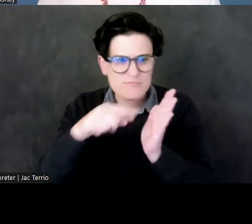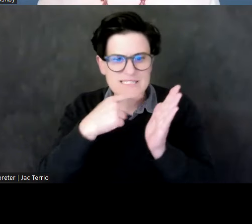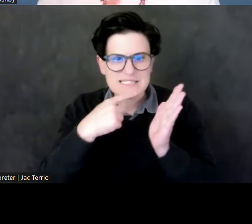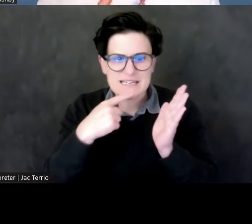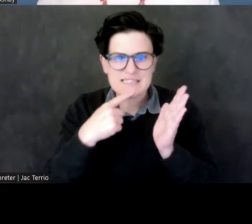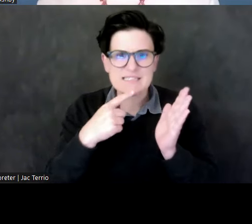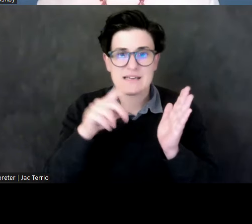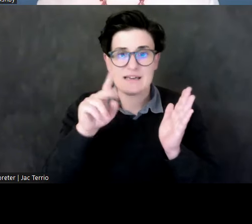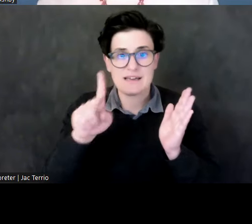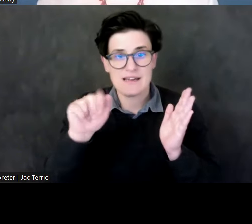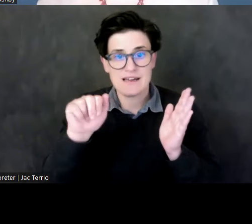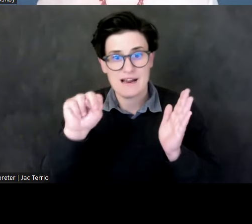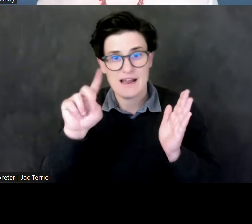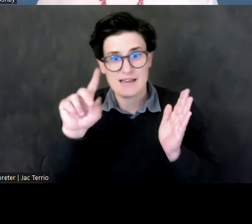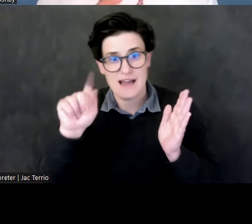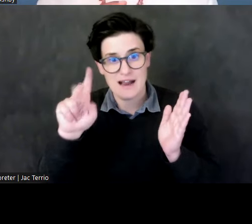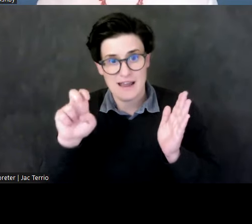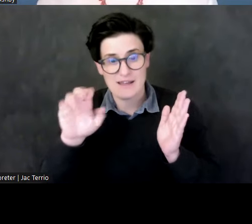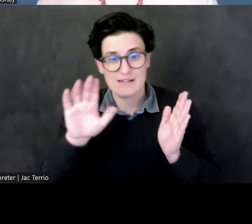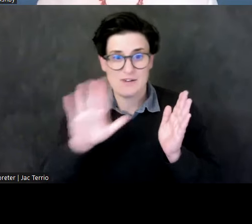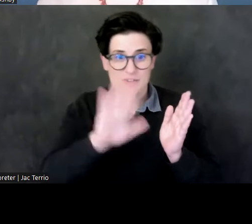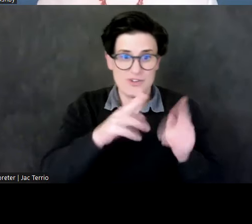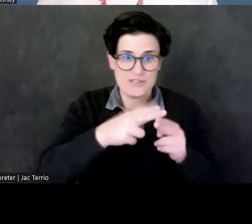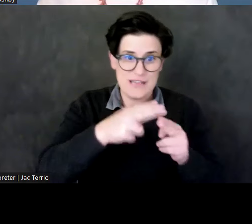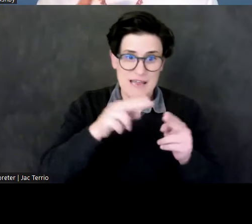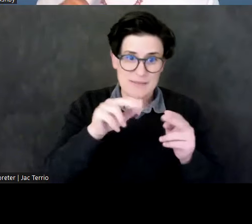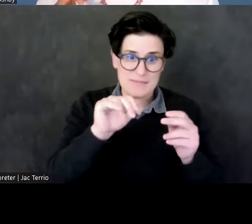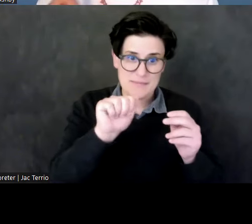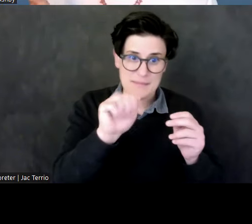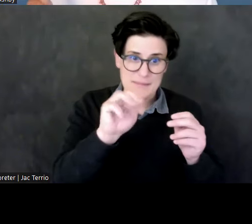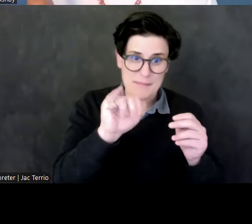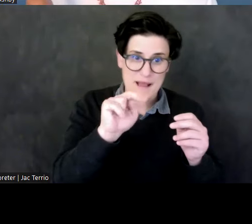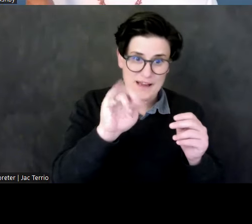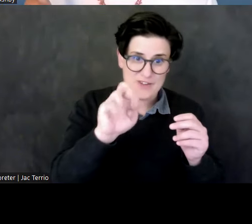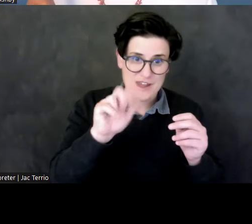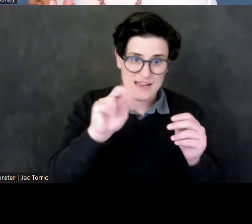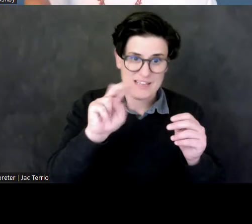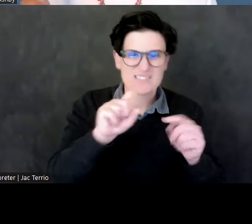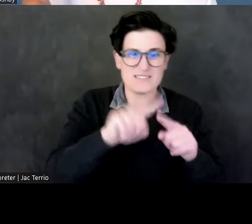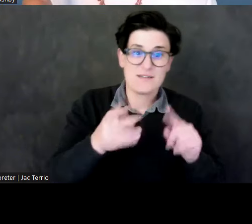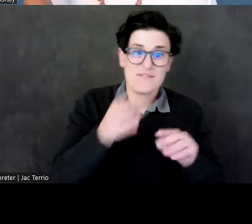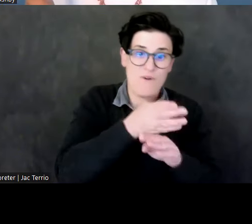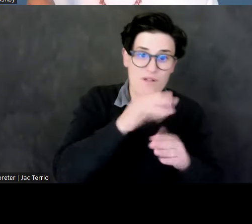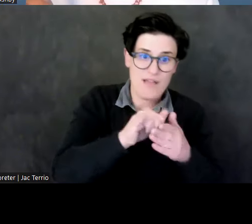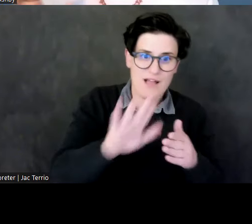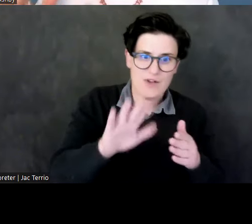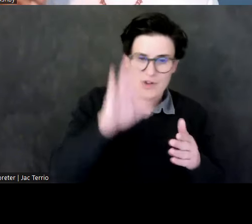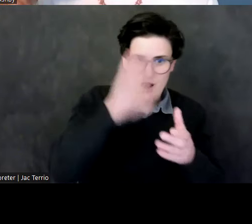before her is her husband's name, Taritikas, and he has the title Kor.